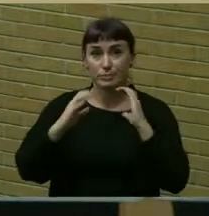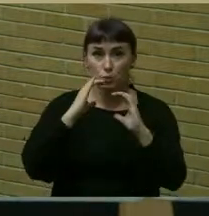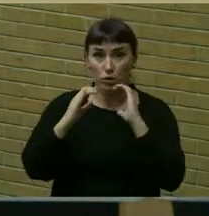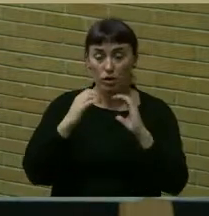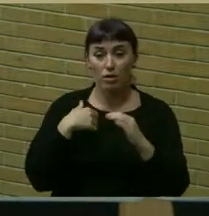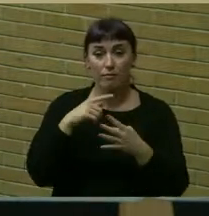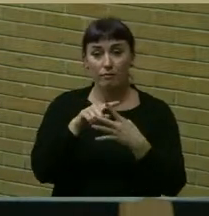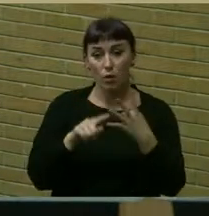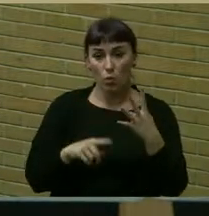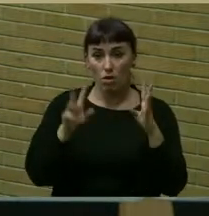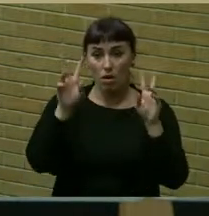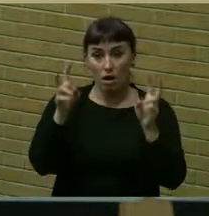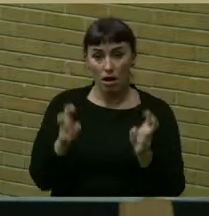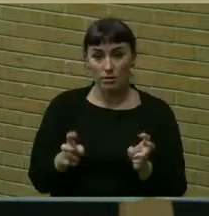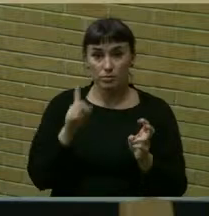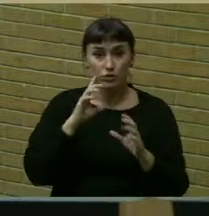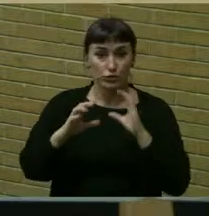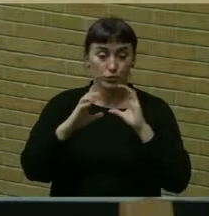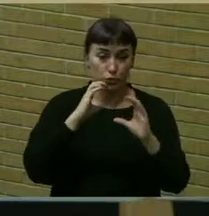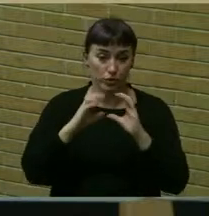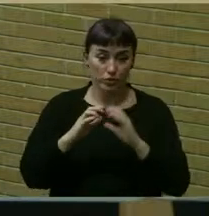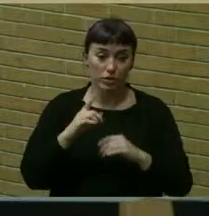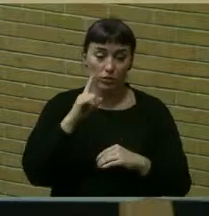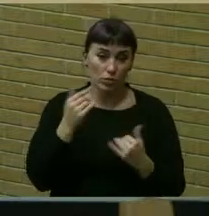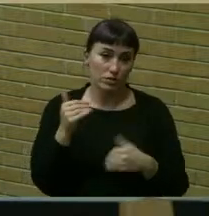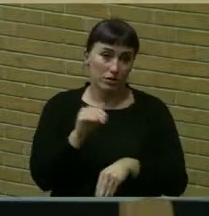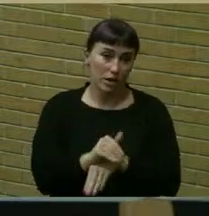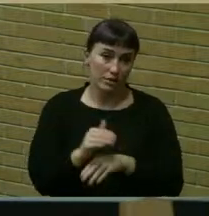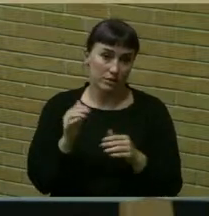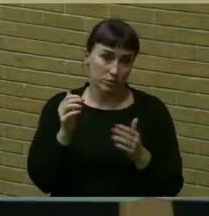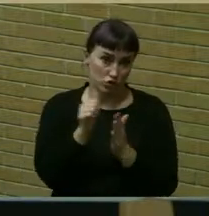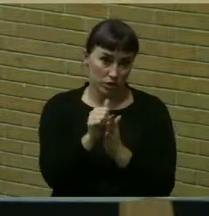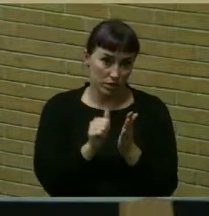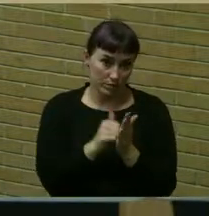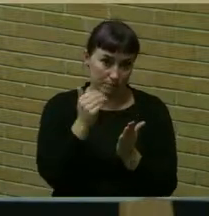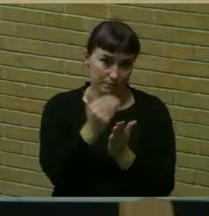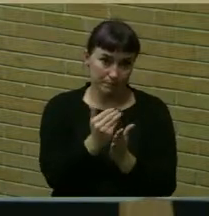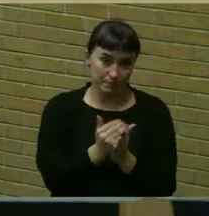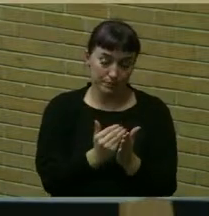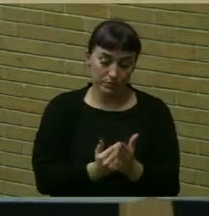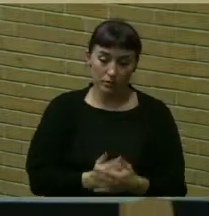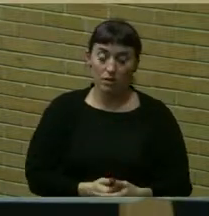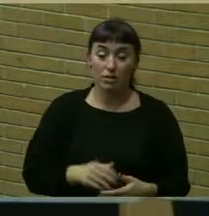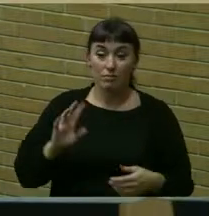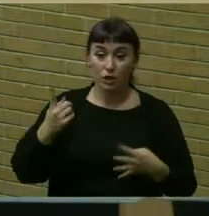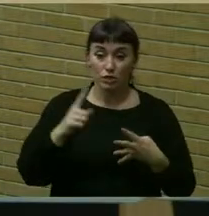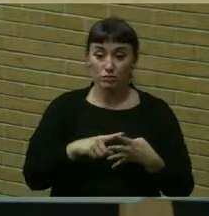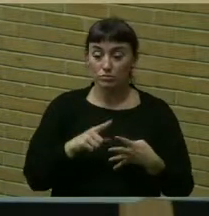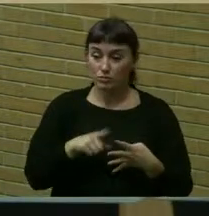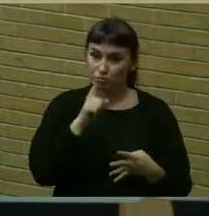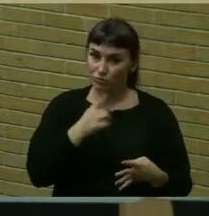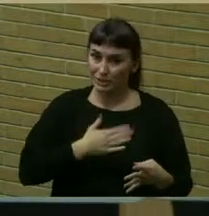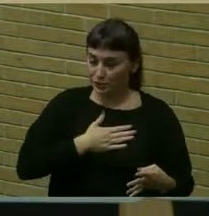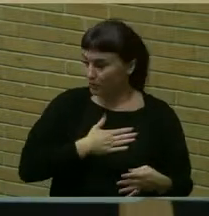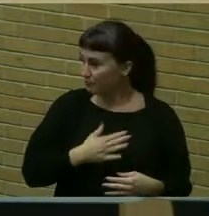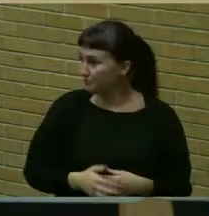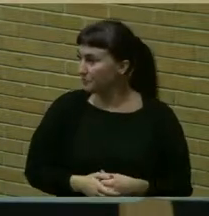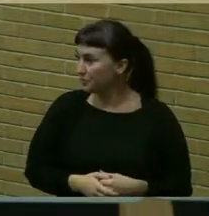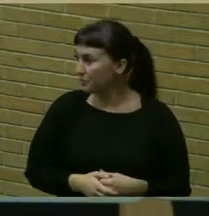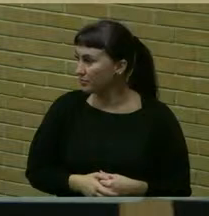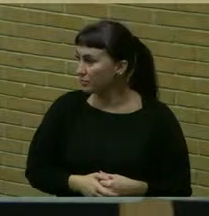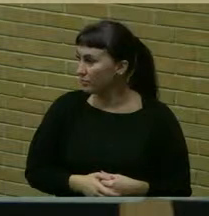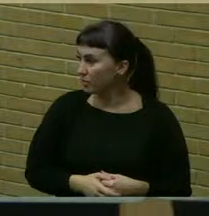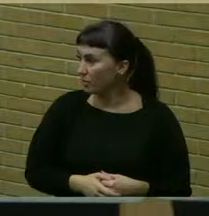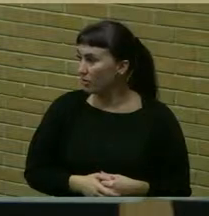we have four items of communication on tonight's agenda um first is one i really enjoy uh